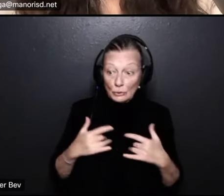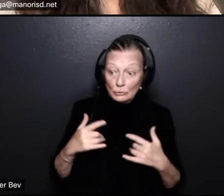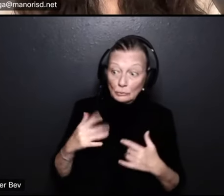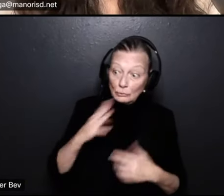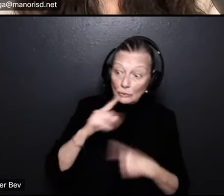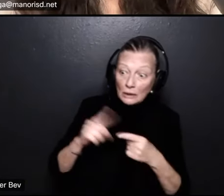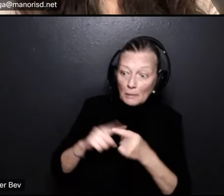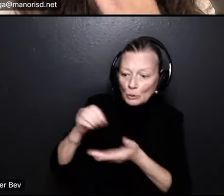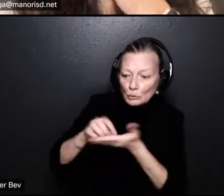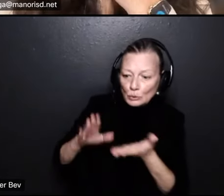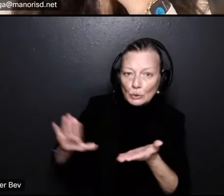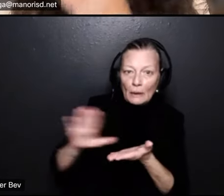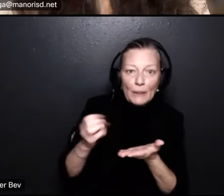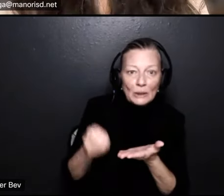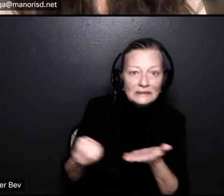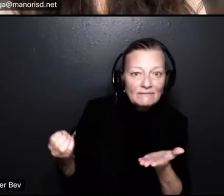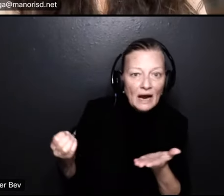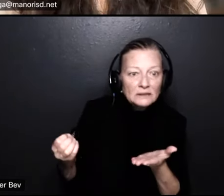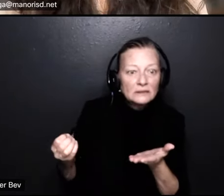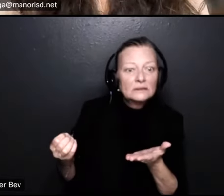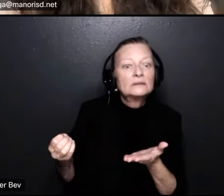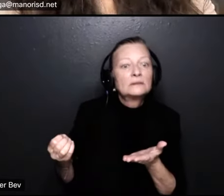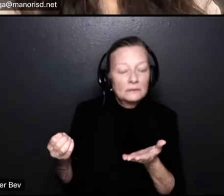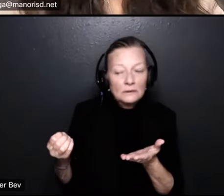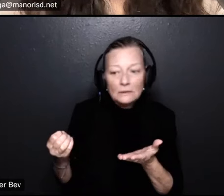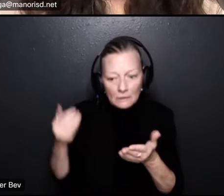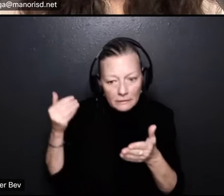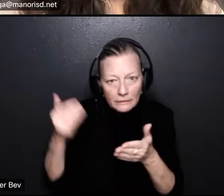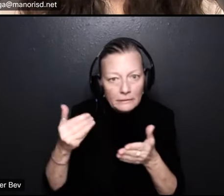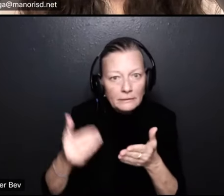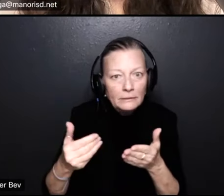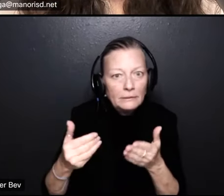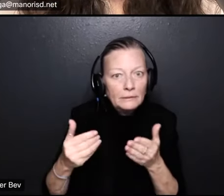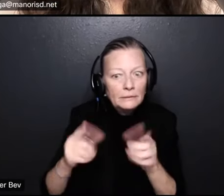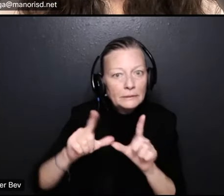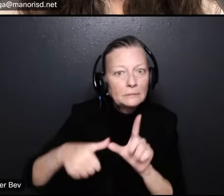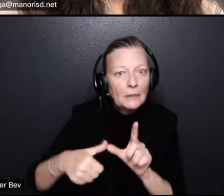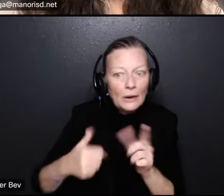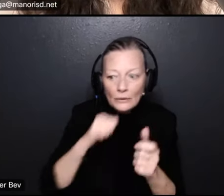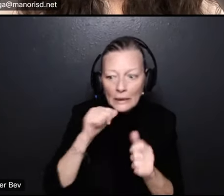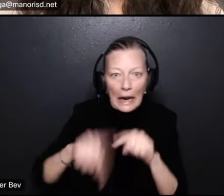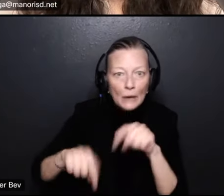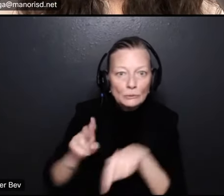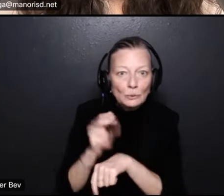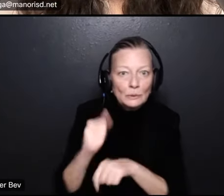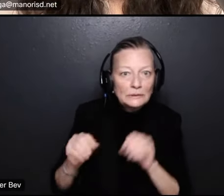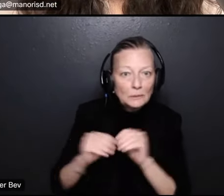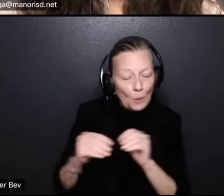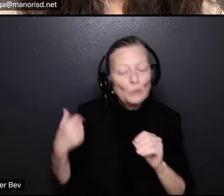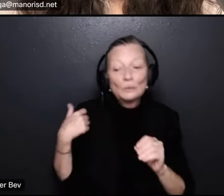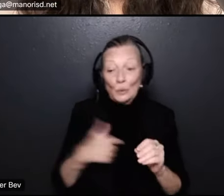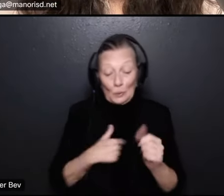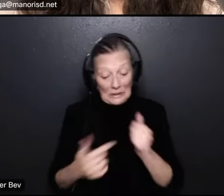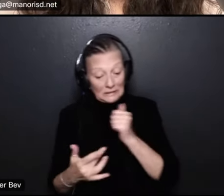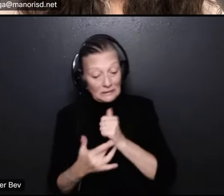student devices and once they start getting into life so where we're at as far as technology goes is we're trying to fund only the things that we